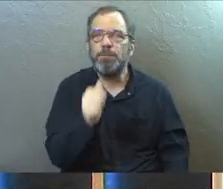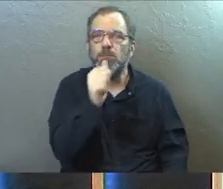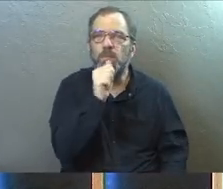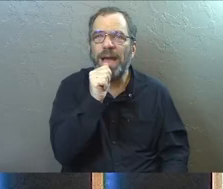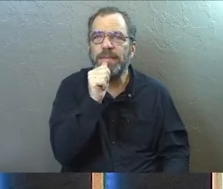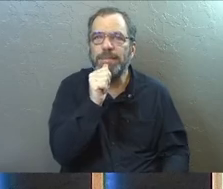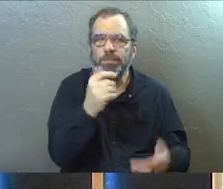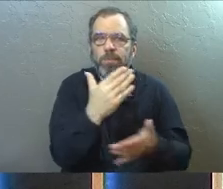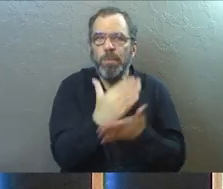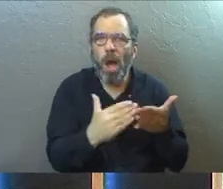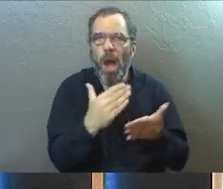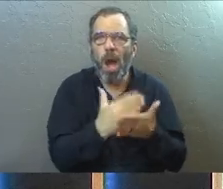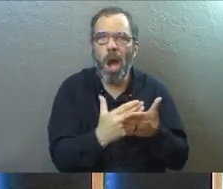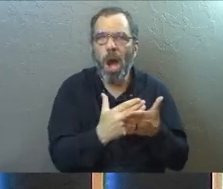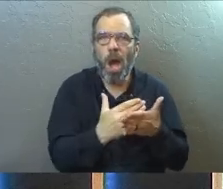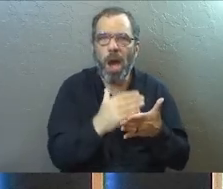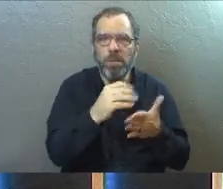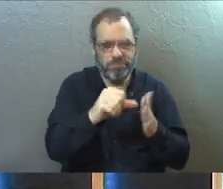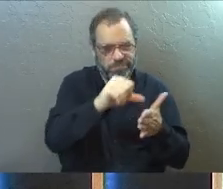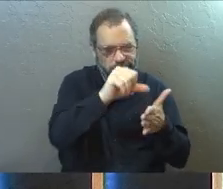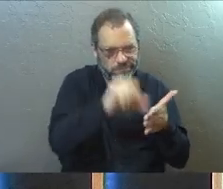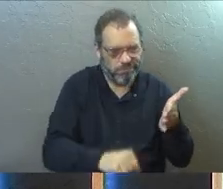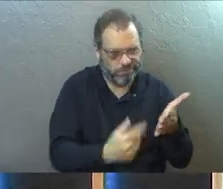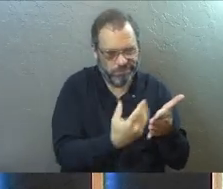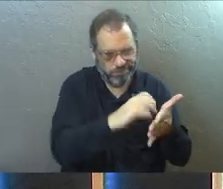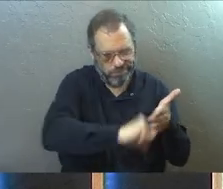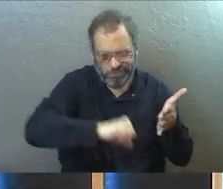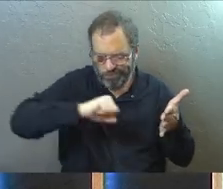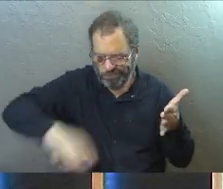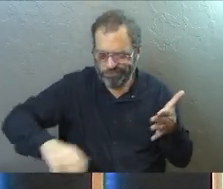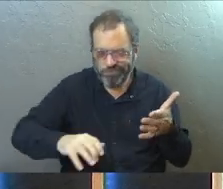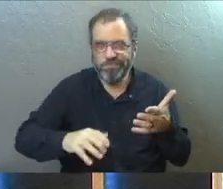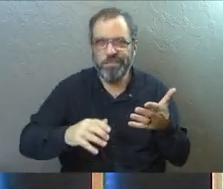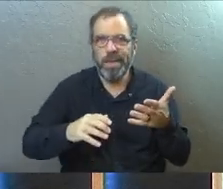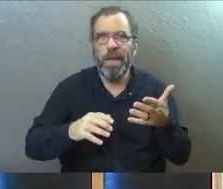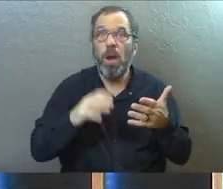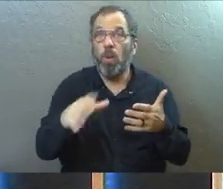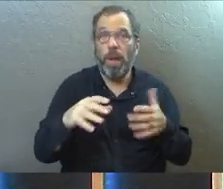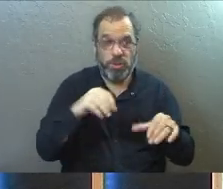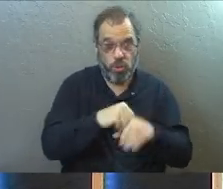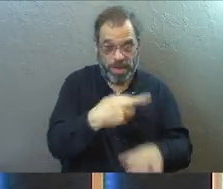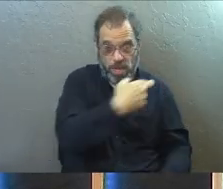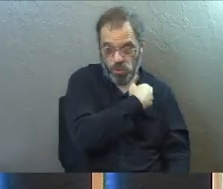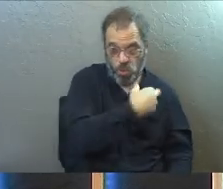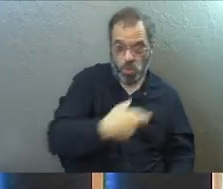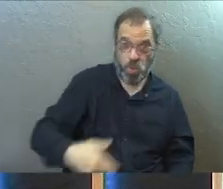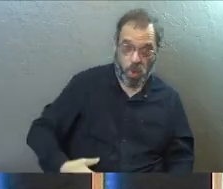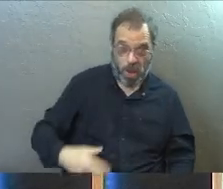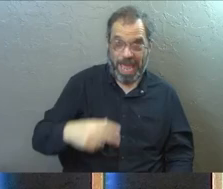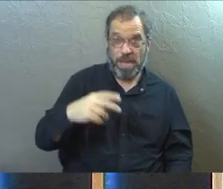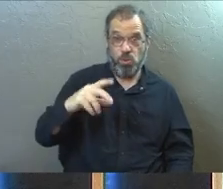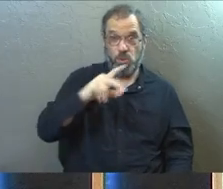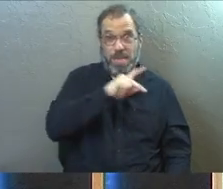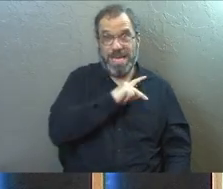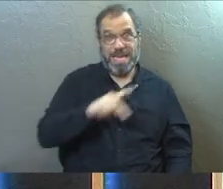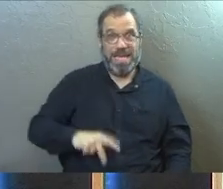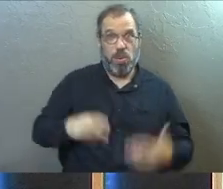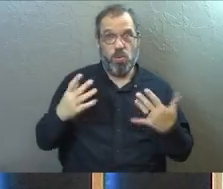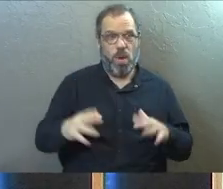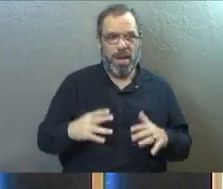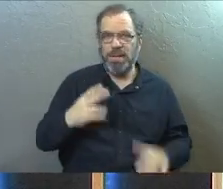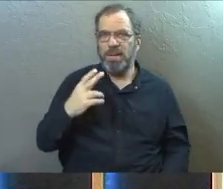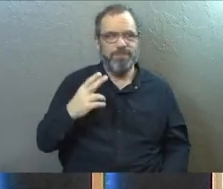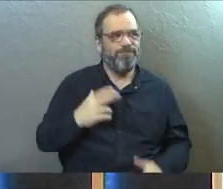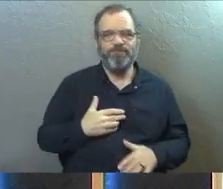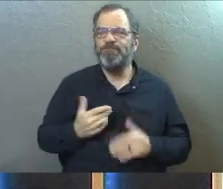male. Why would you do that? Because when you were in the royal palace and you were the king, you didn't want any